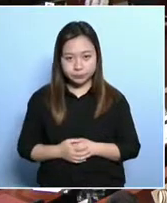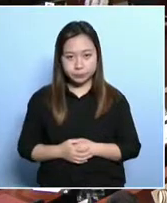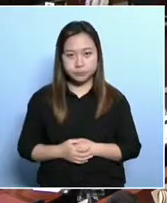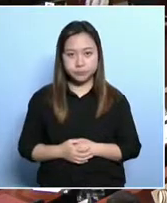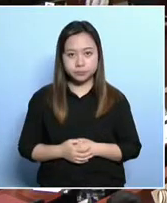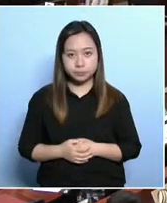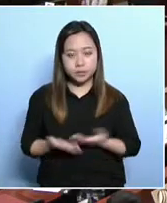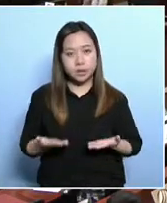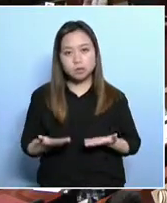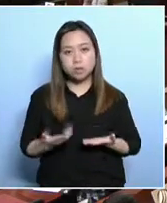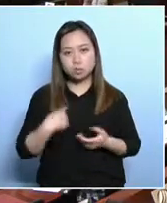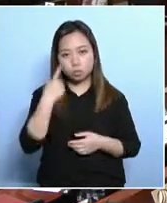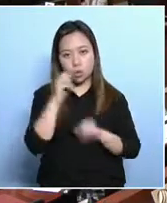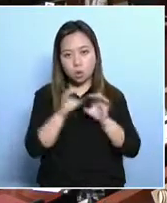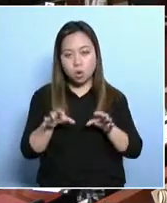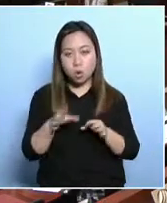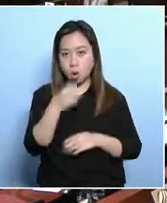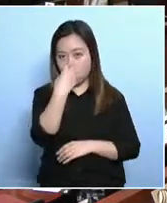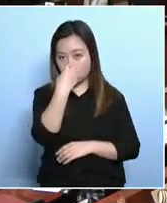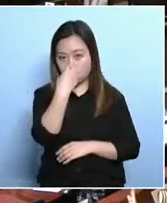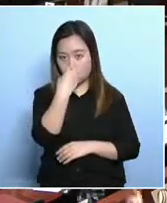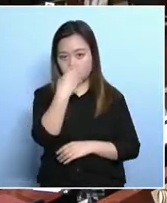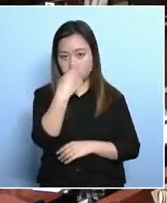Society for helping the poor.